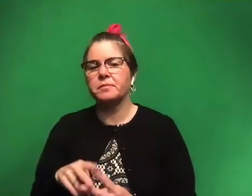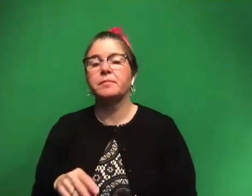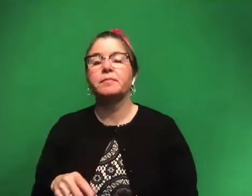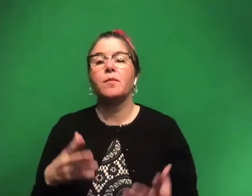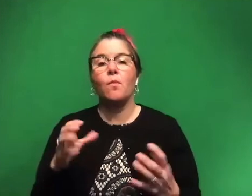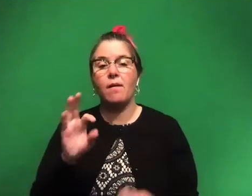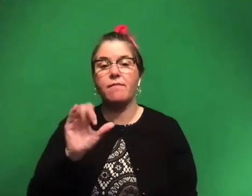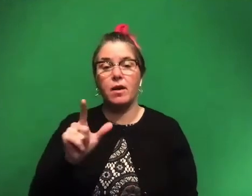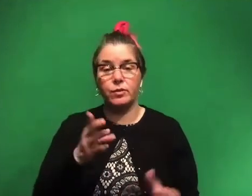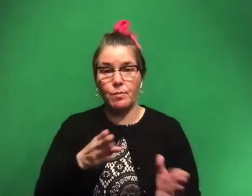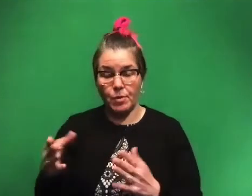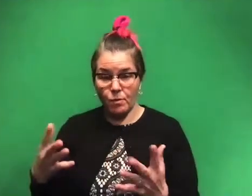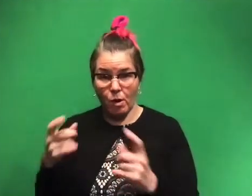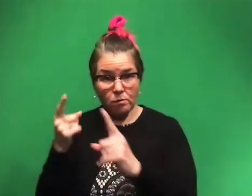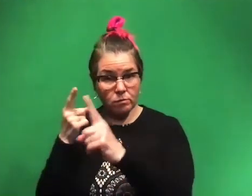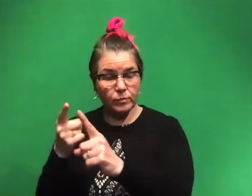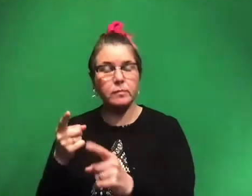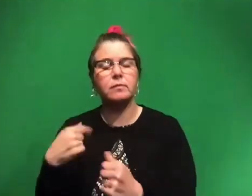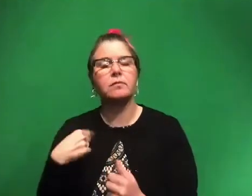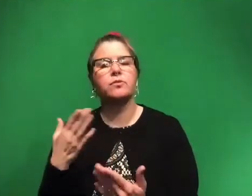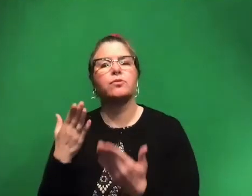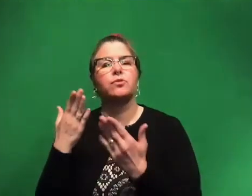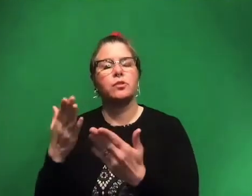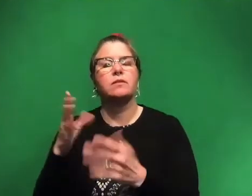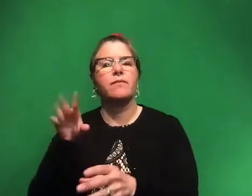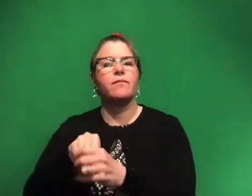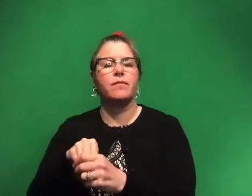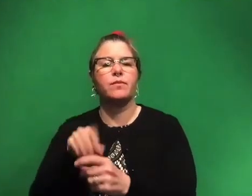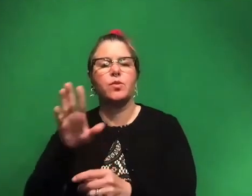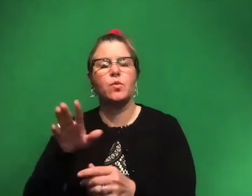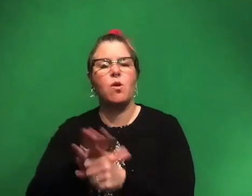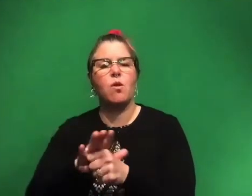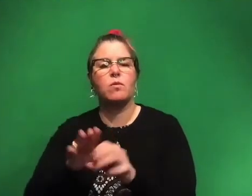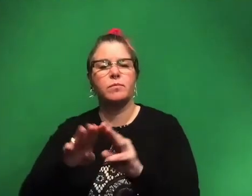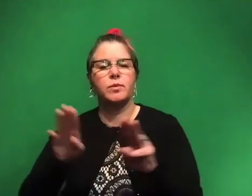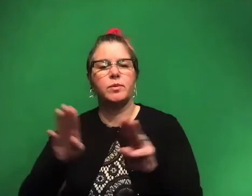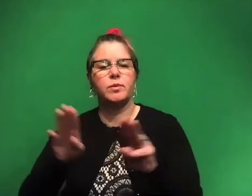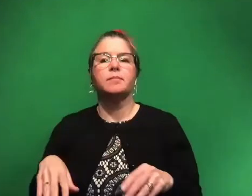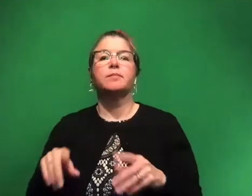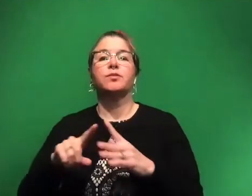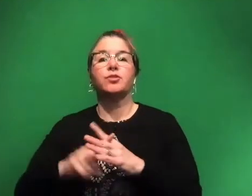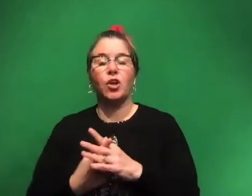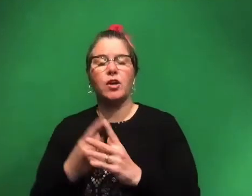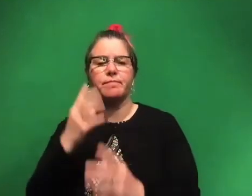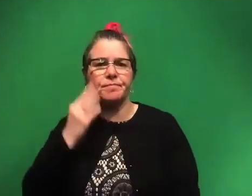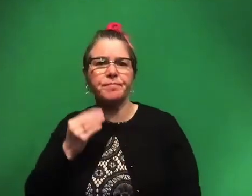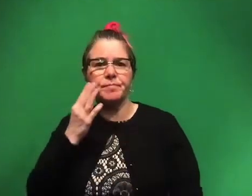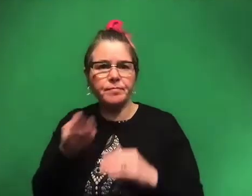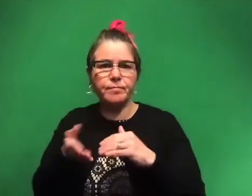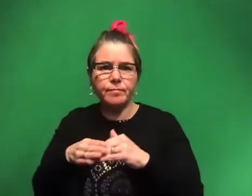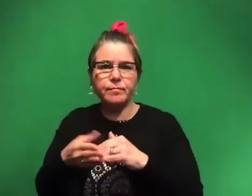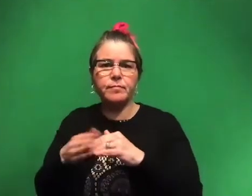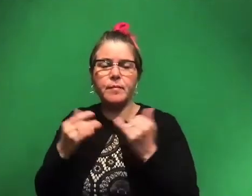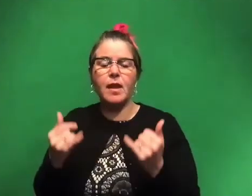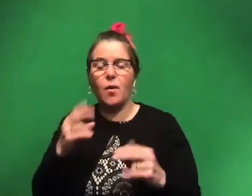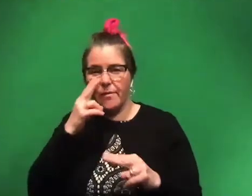fossil prep, I would highly suggest getting involved at your local museum and start getting experience now. It's a lot of